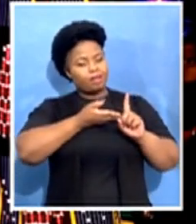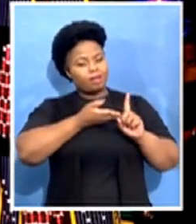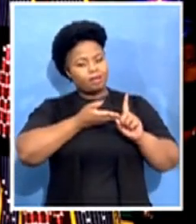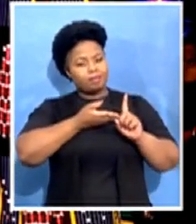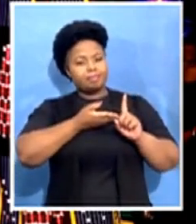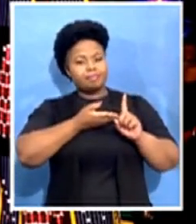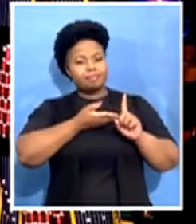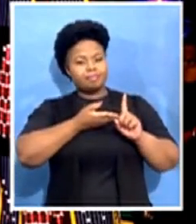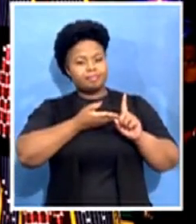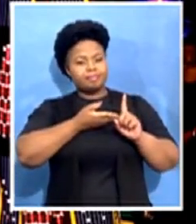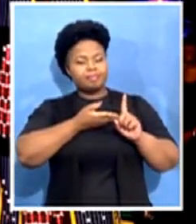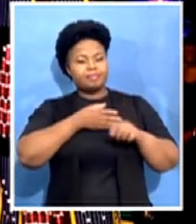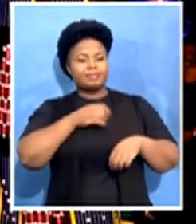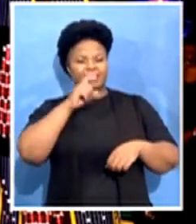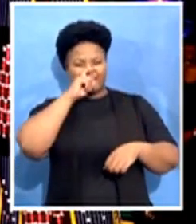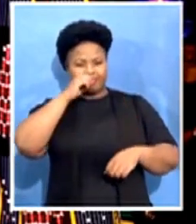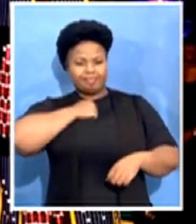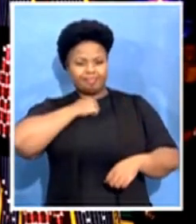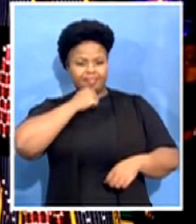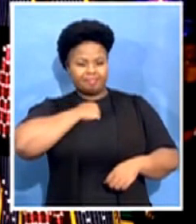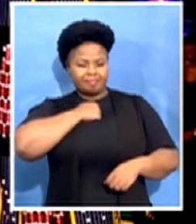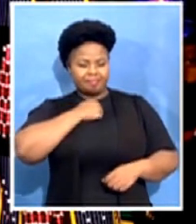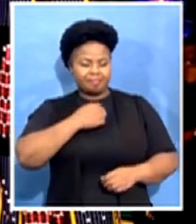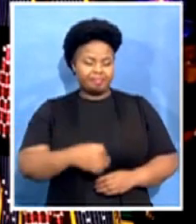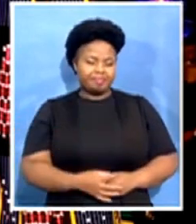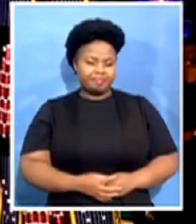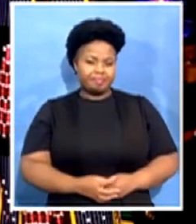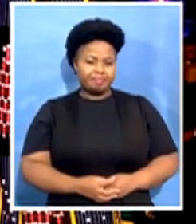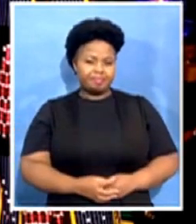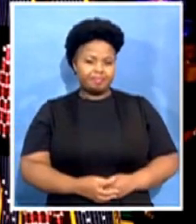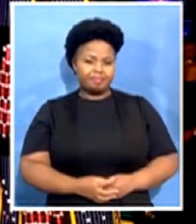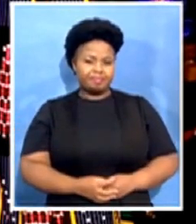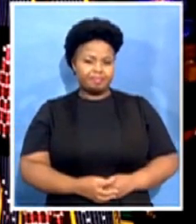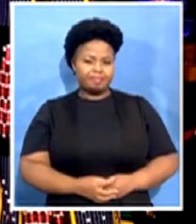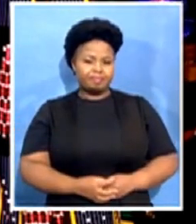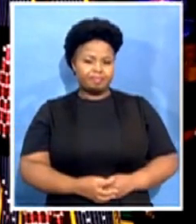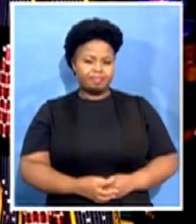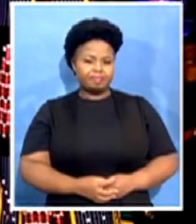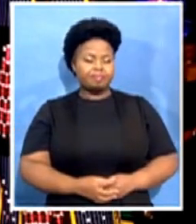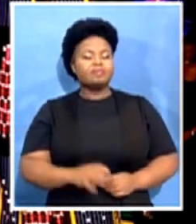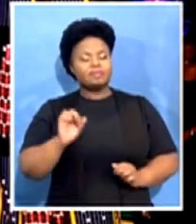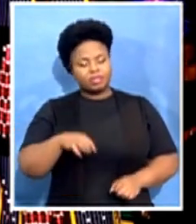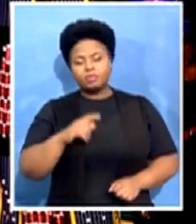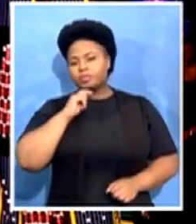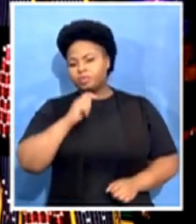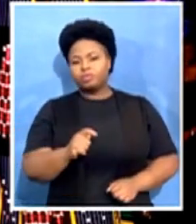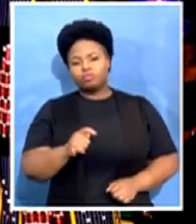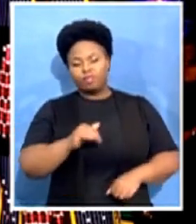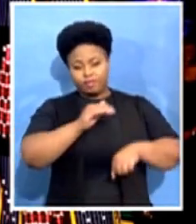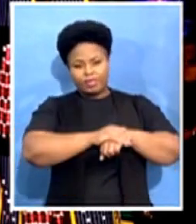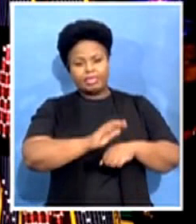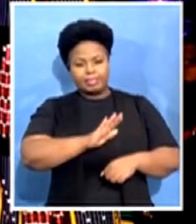to my sister and indeed a friend. So present,